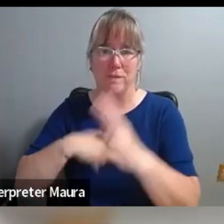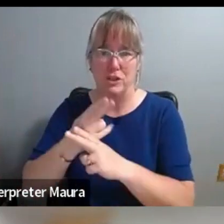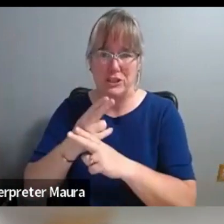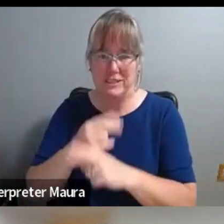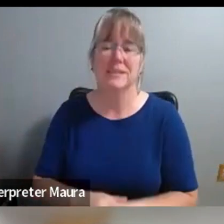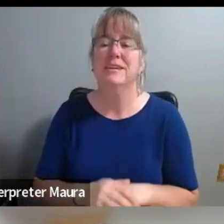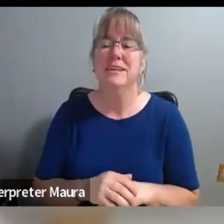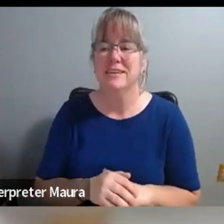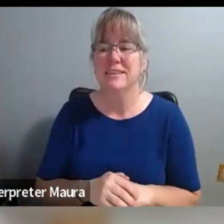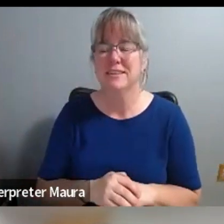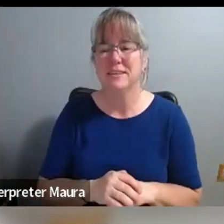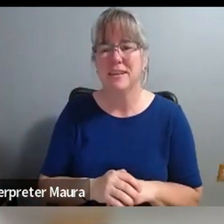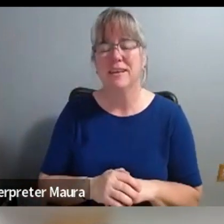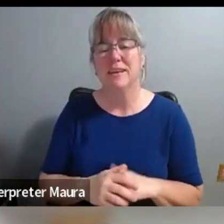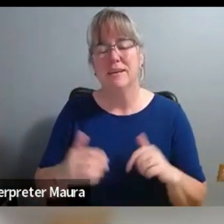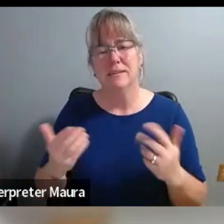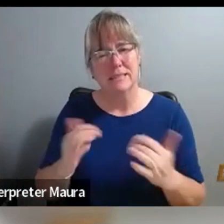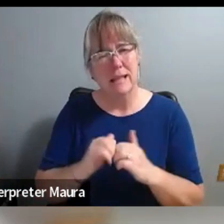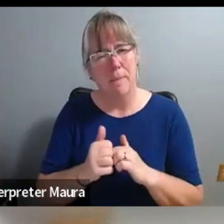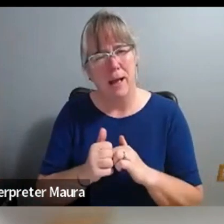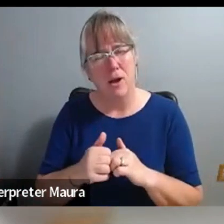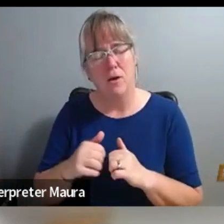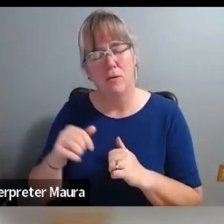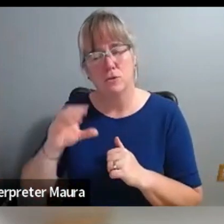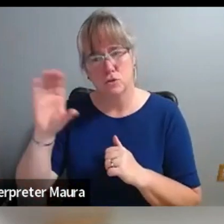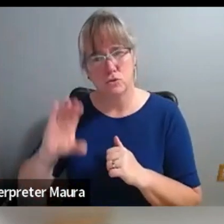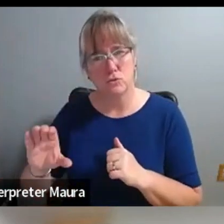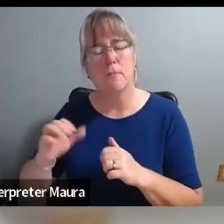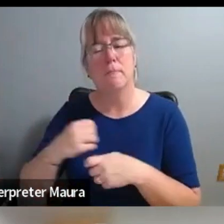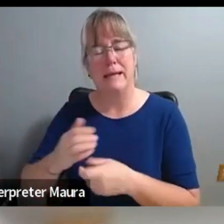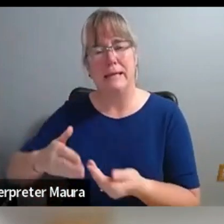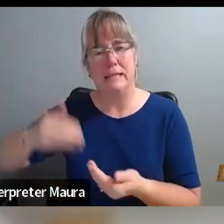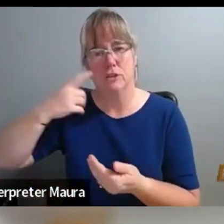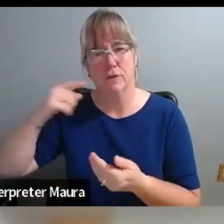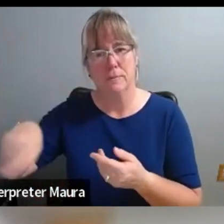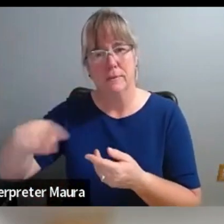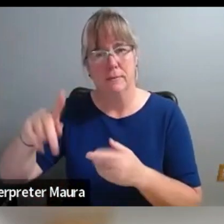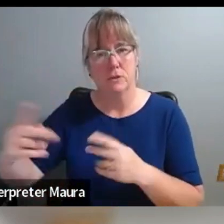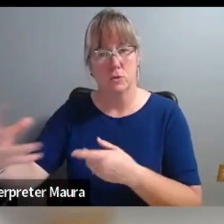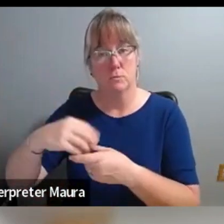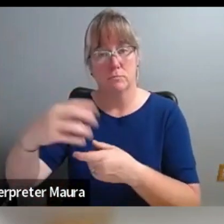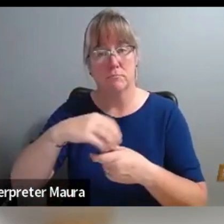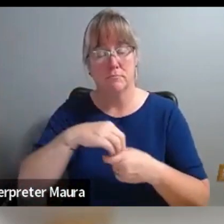like, this actually made it in some sense easier for people to participate for us to have a participatory